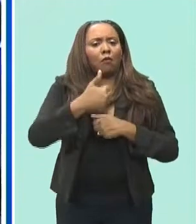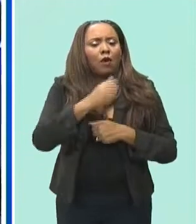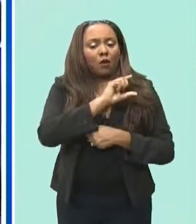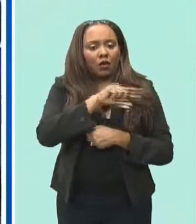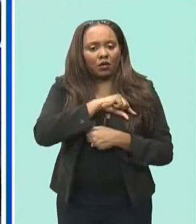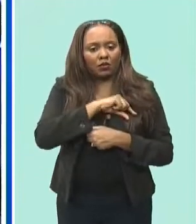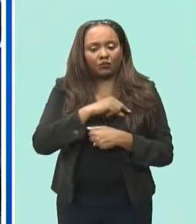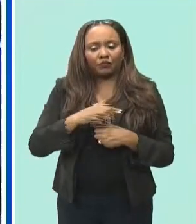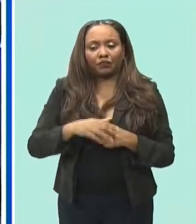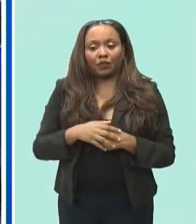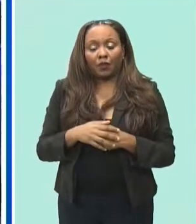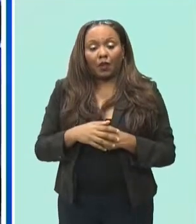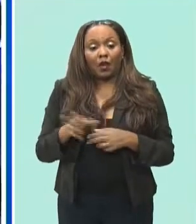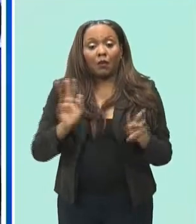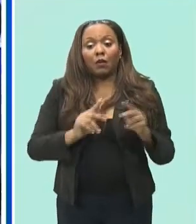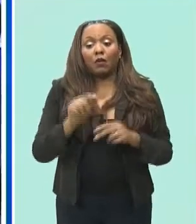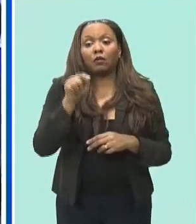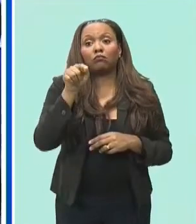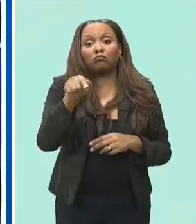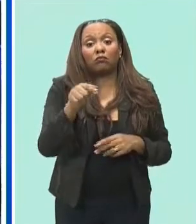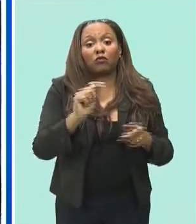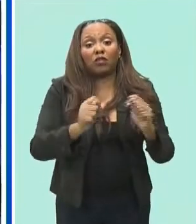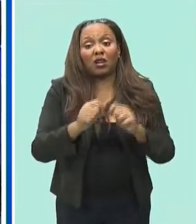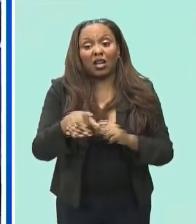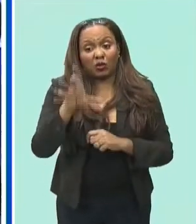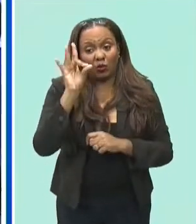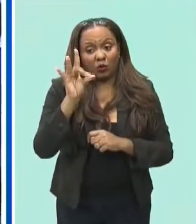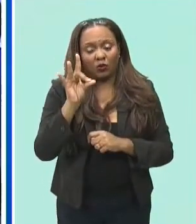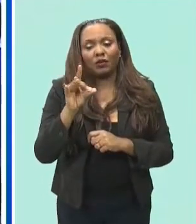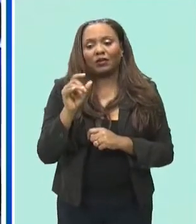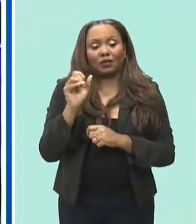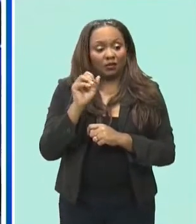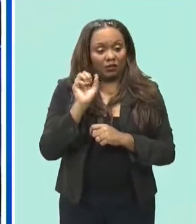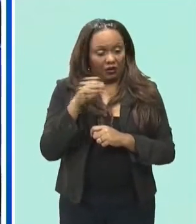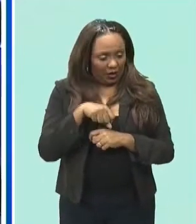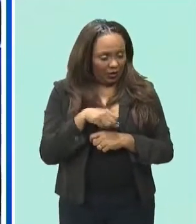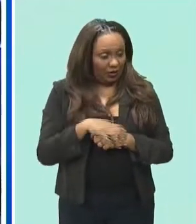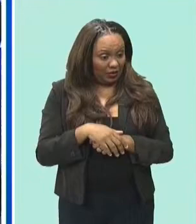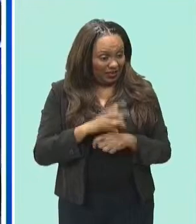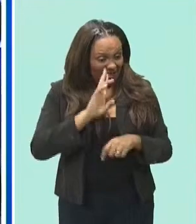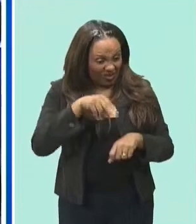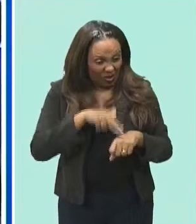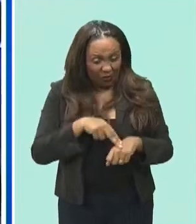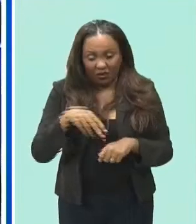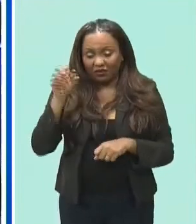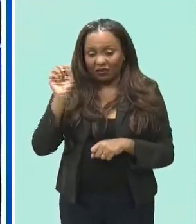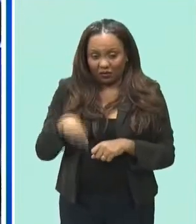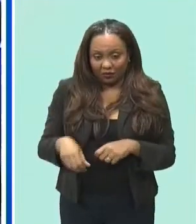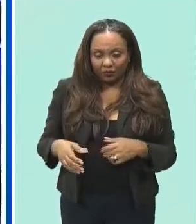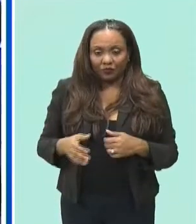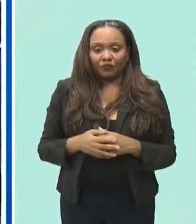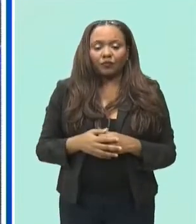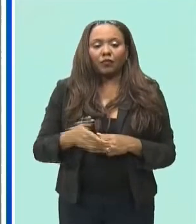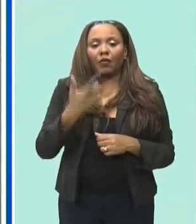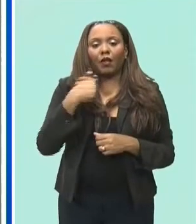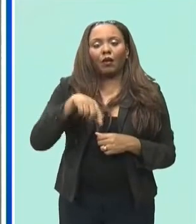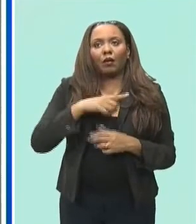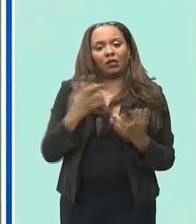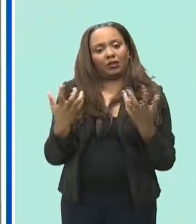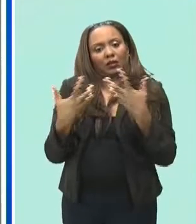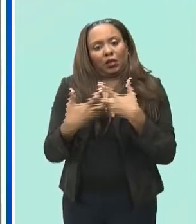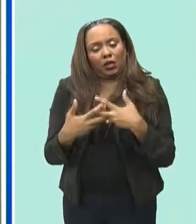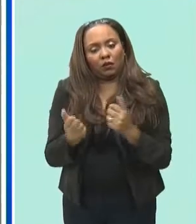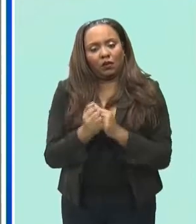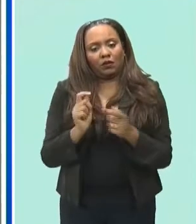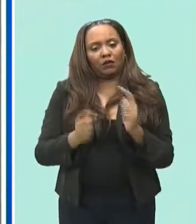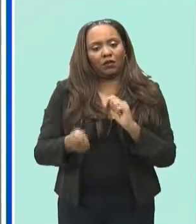that they chose your films yes is that normal yes it is because they've twinned with the trinidad and tobago film festival so they're running